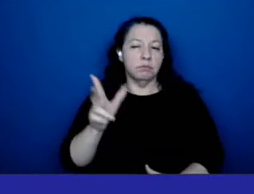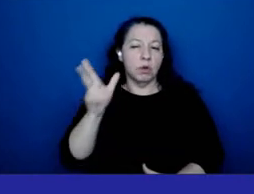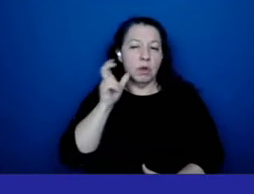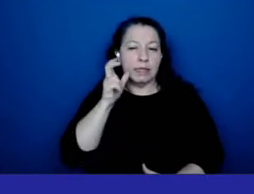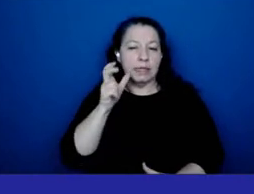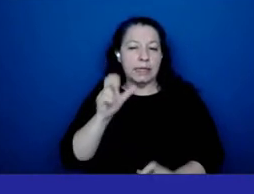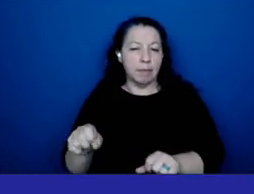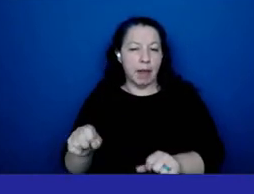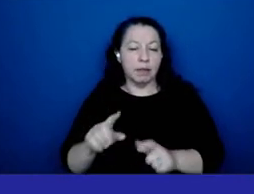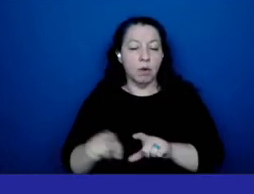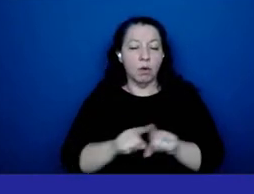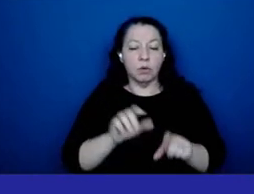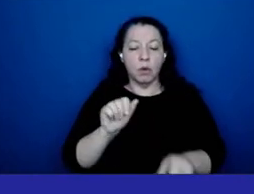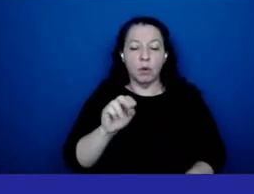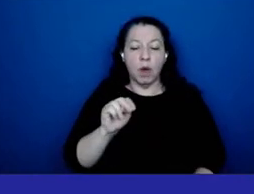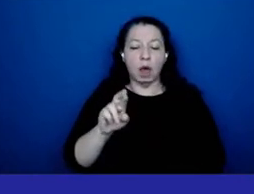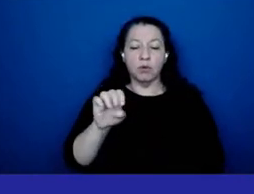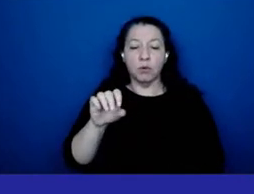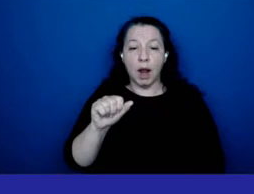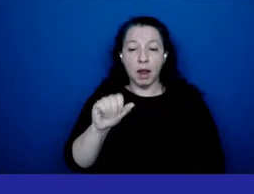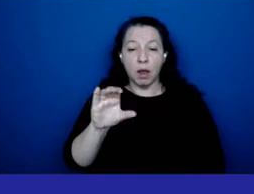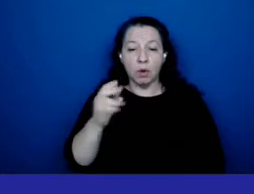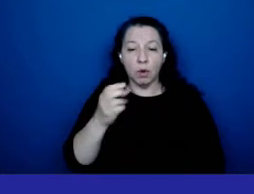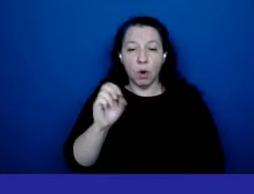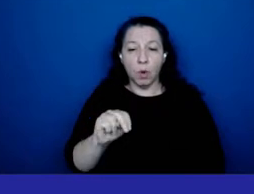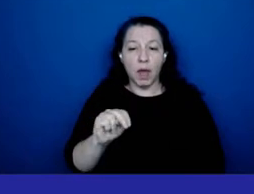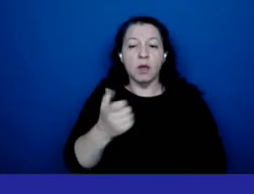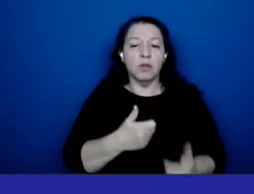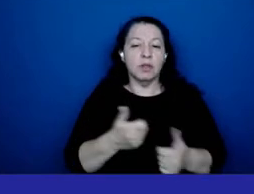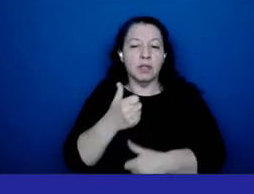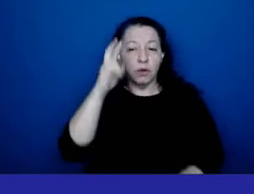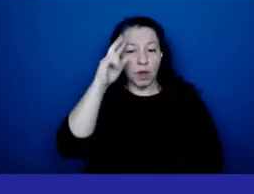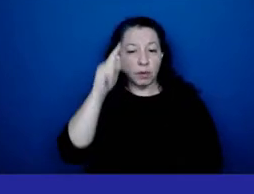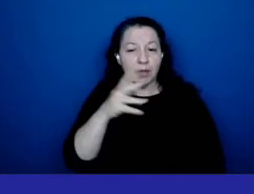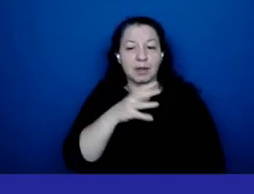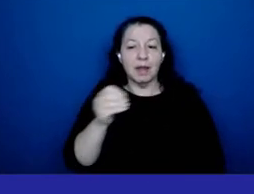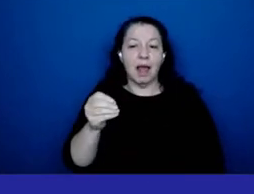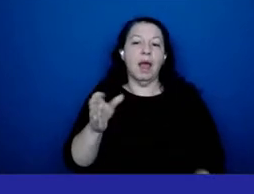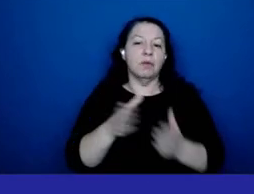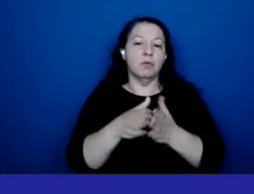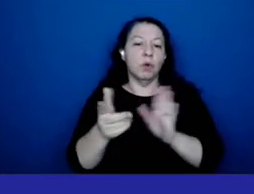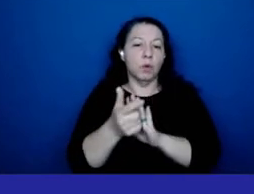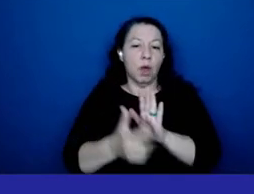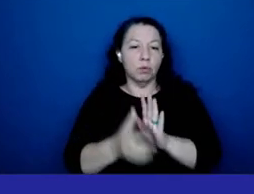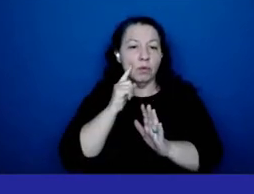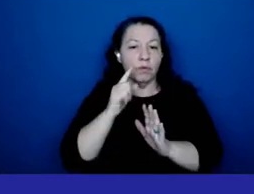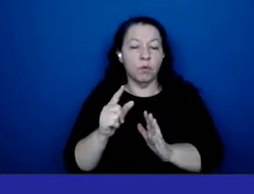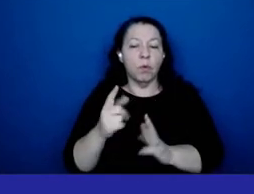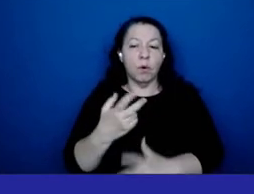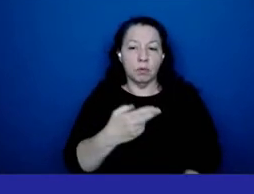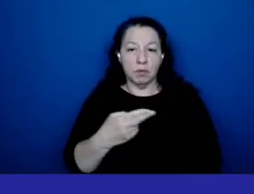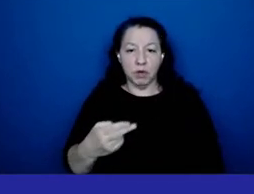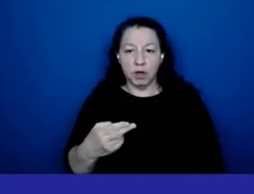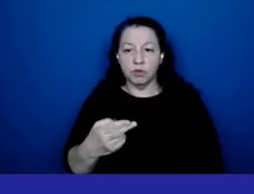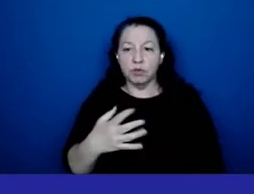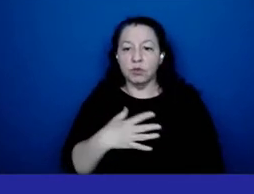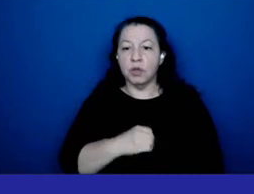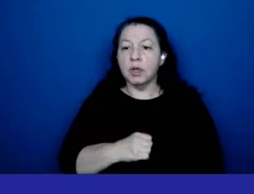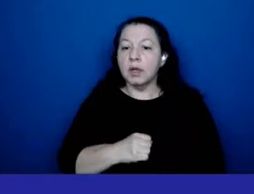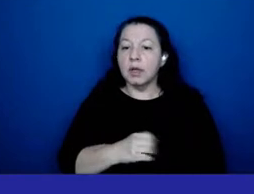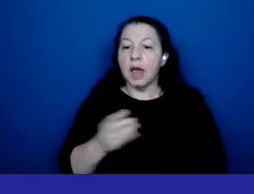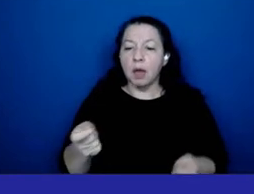cohen senior vice president general counsel and moderator for the evening and colicia hercules secretary of the corporation